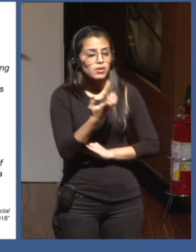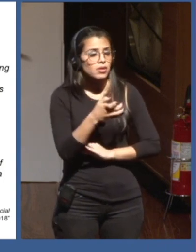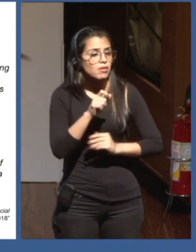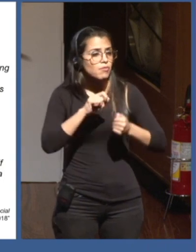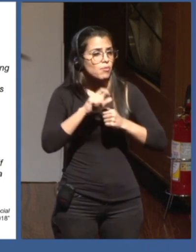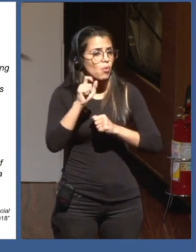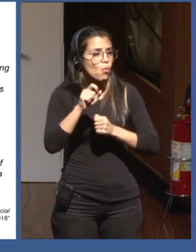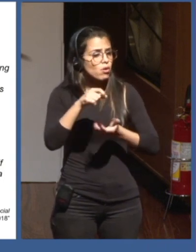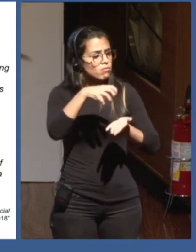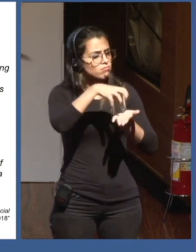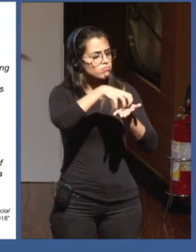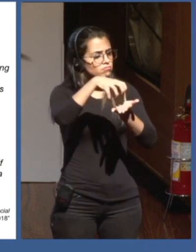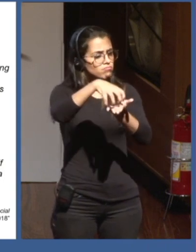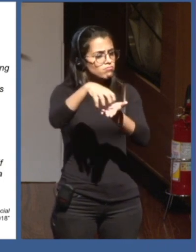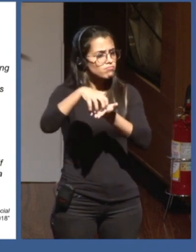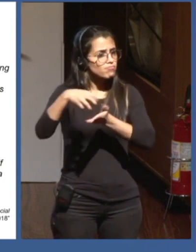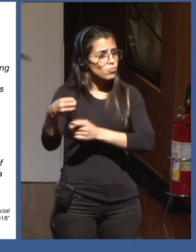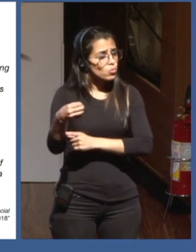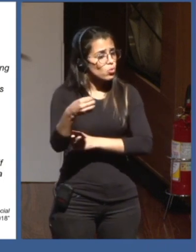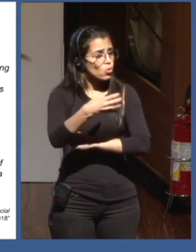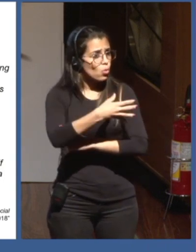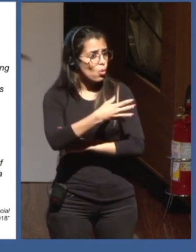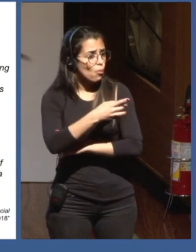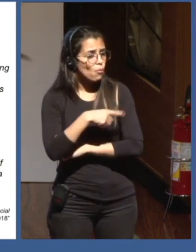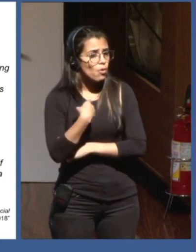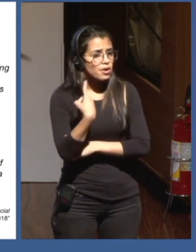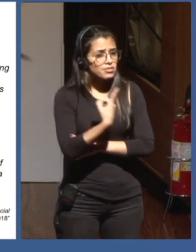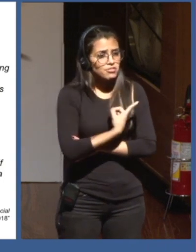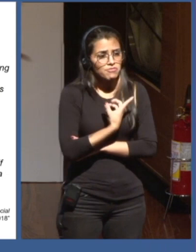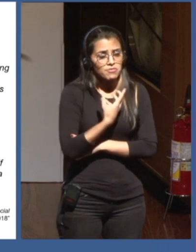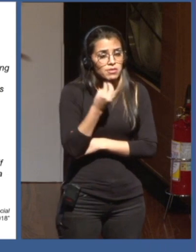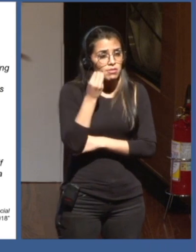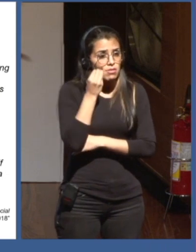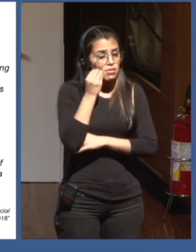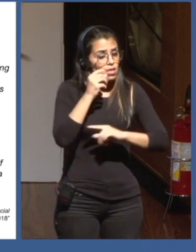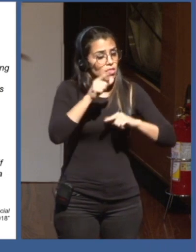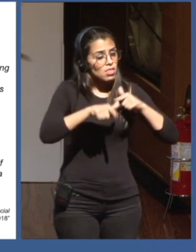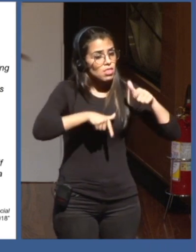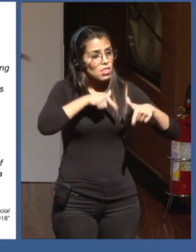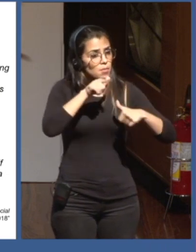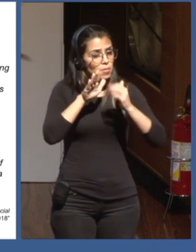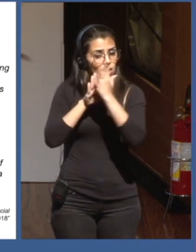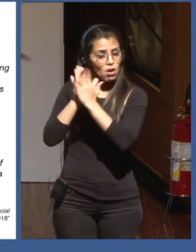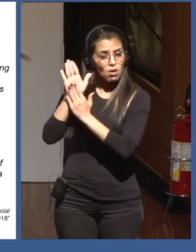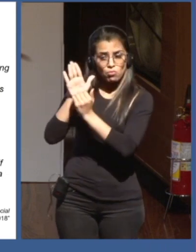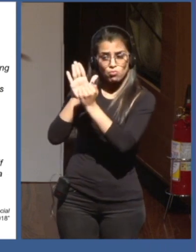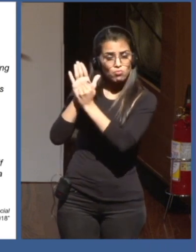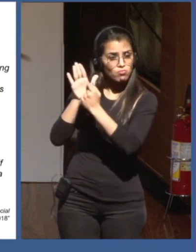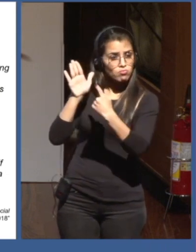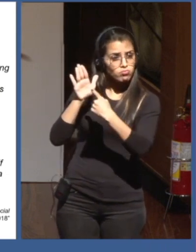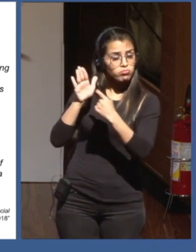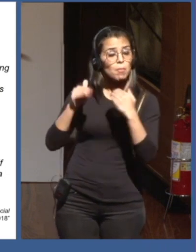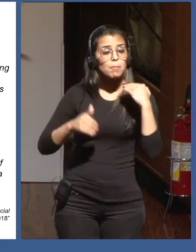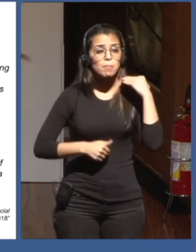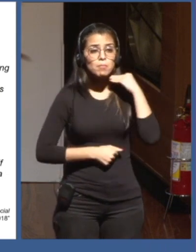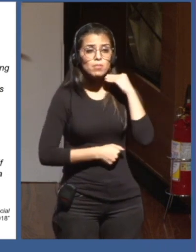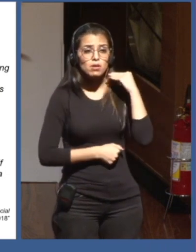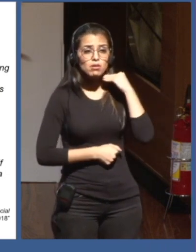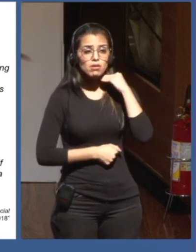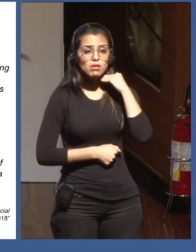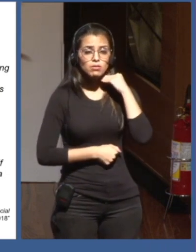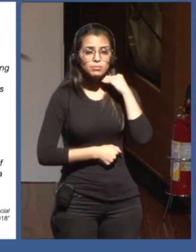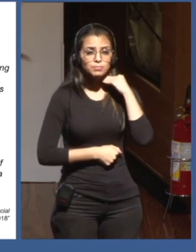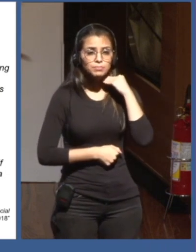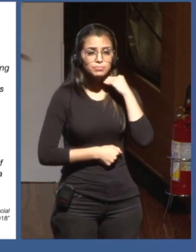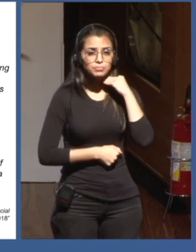sorry, with telecom data. Next, we'd like to also work with bank data, with credit card data, with, like,